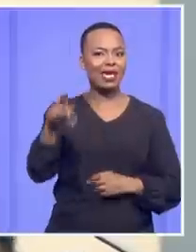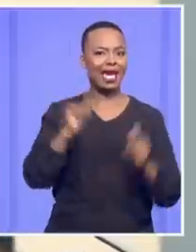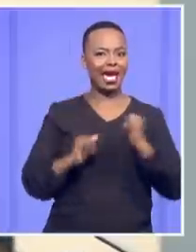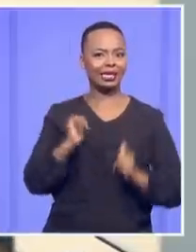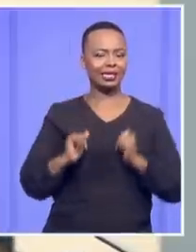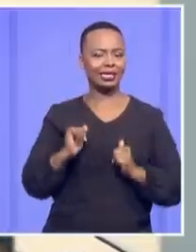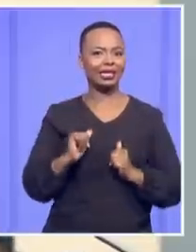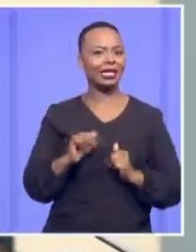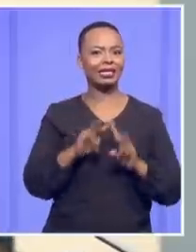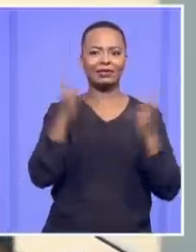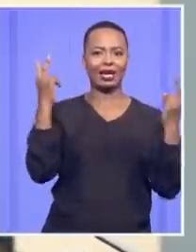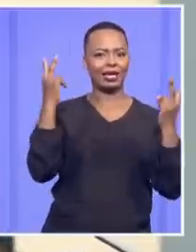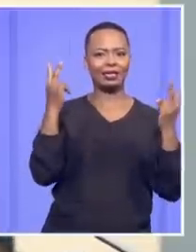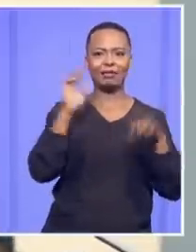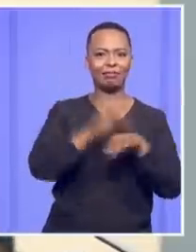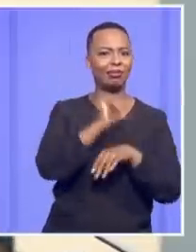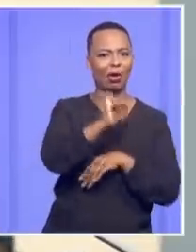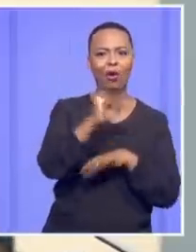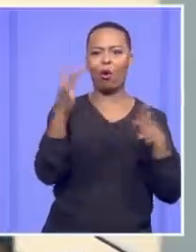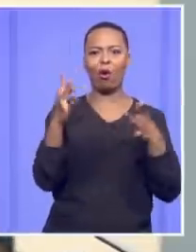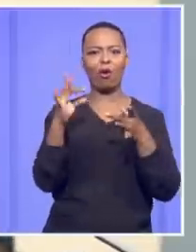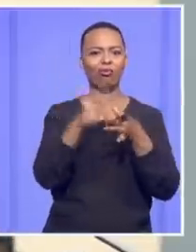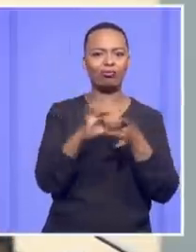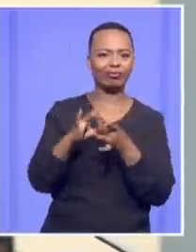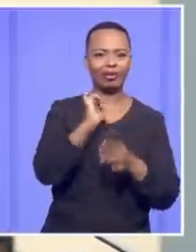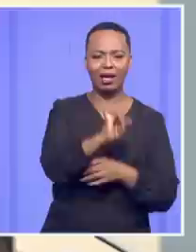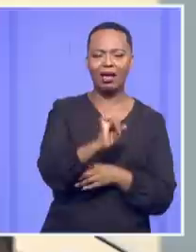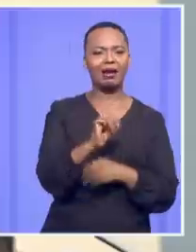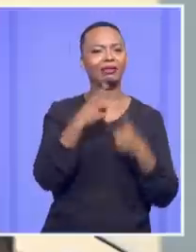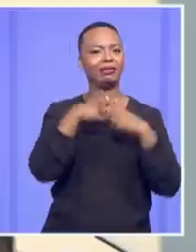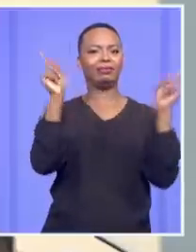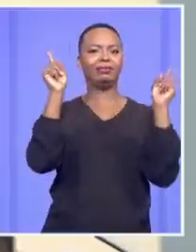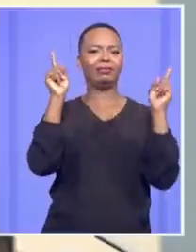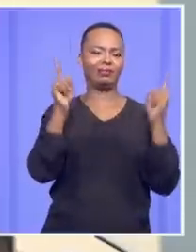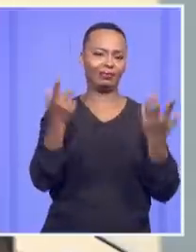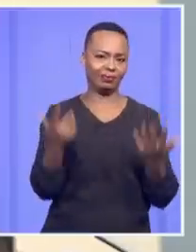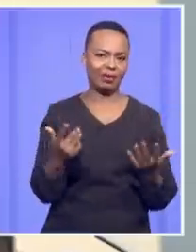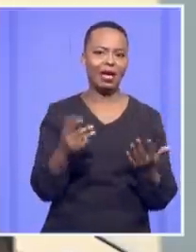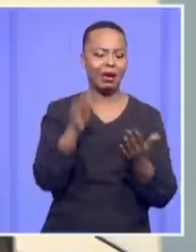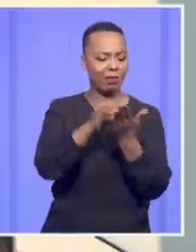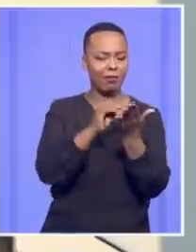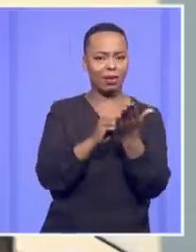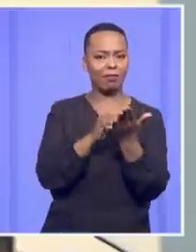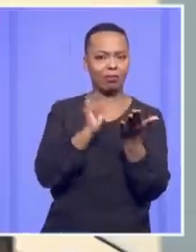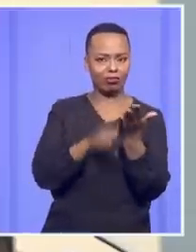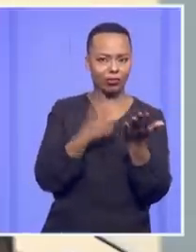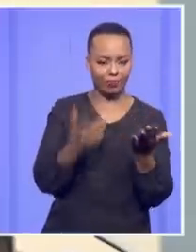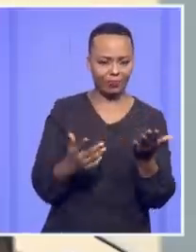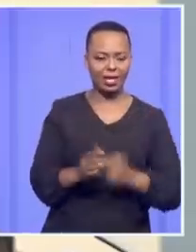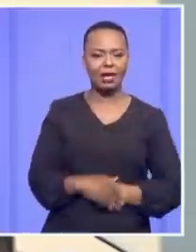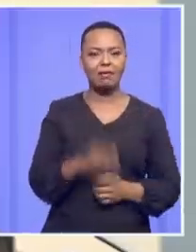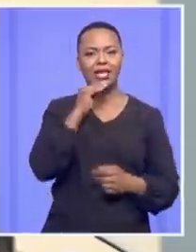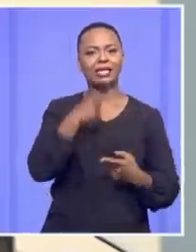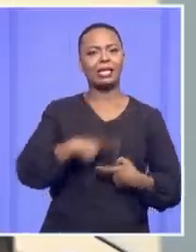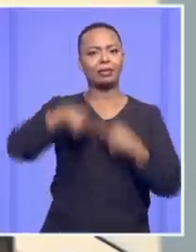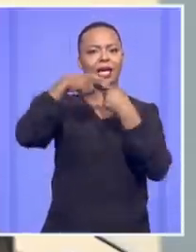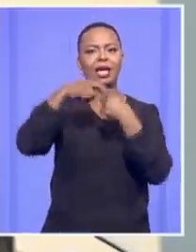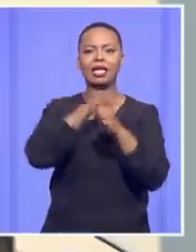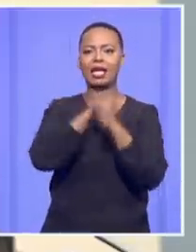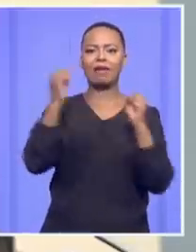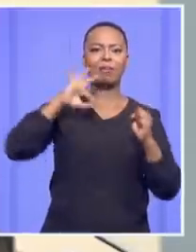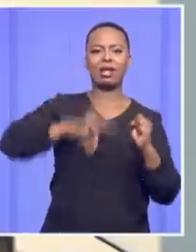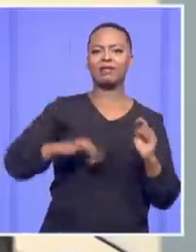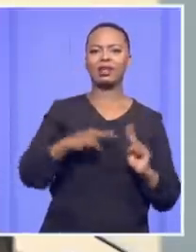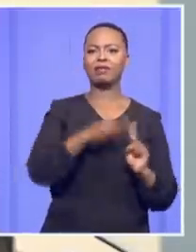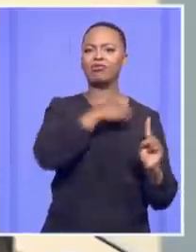in these papers to impugn the credibility of the Deputy Public Protector. And that is why we say, actually, it's a suspension that could never have benefited the